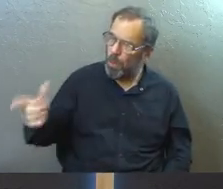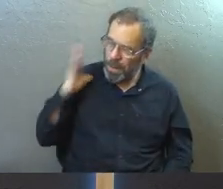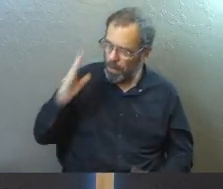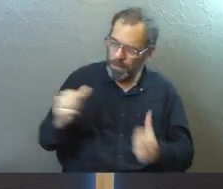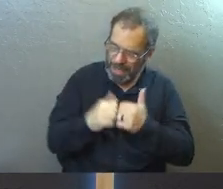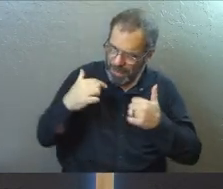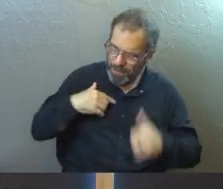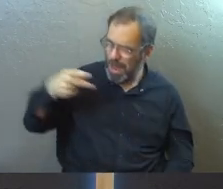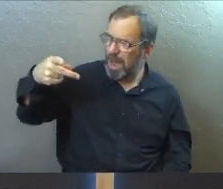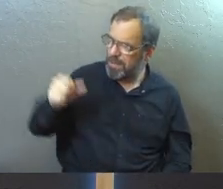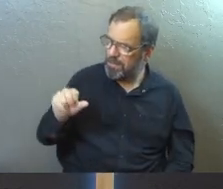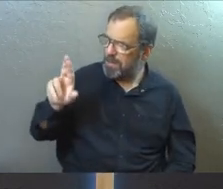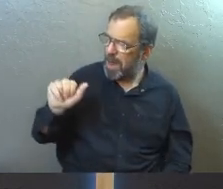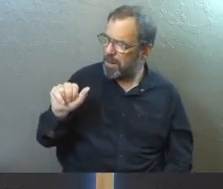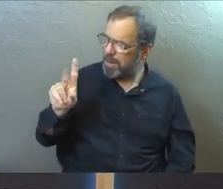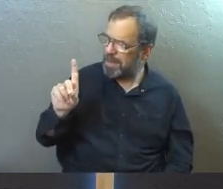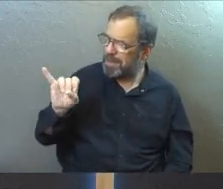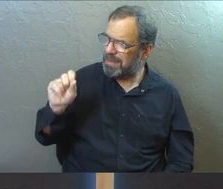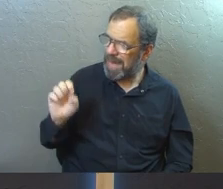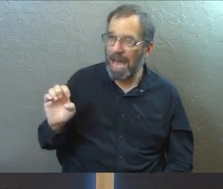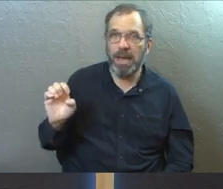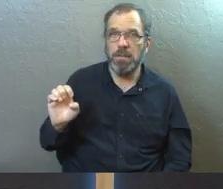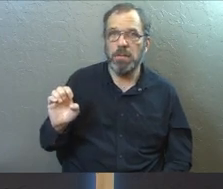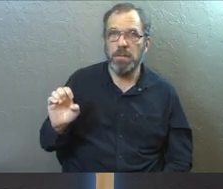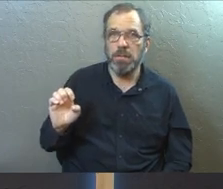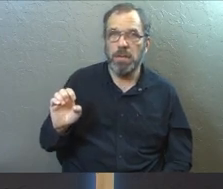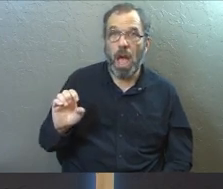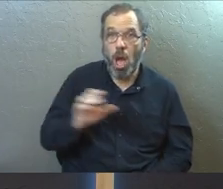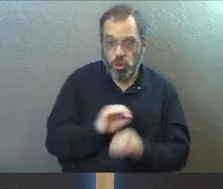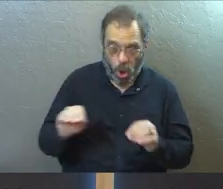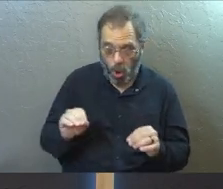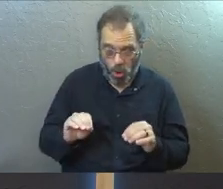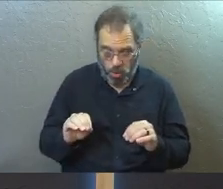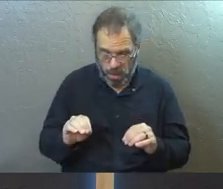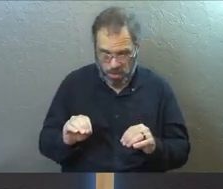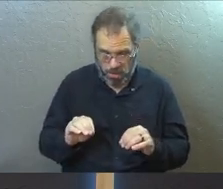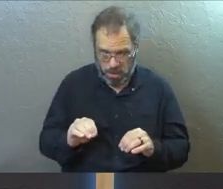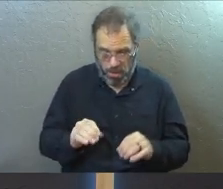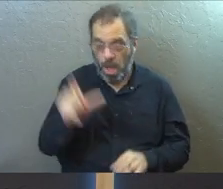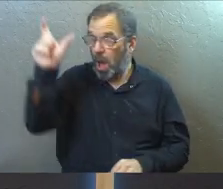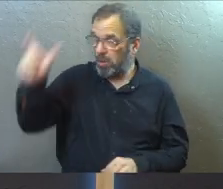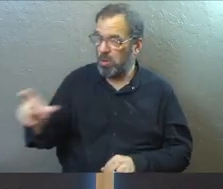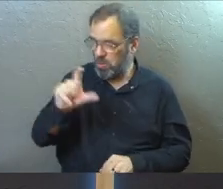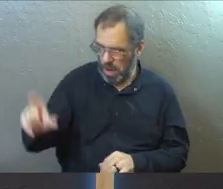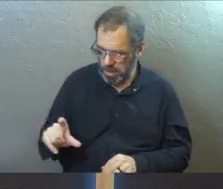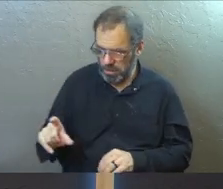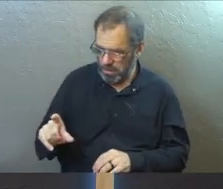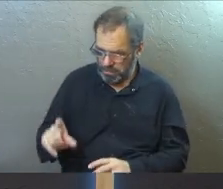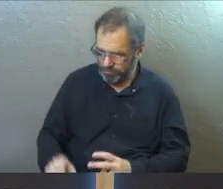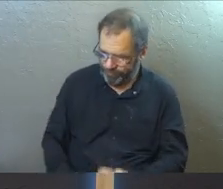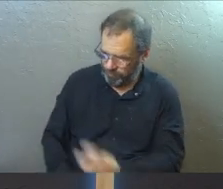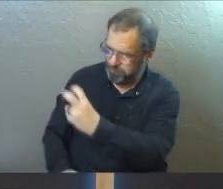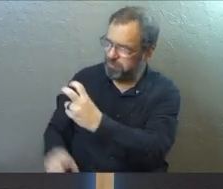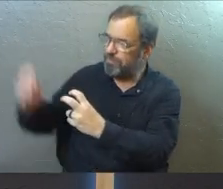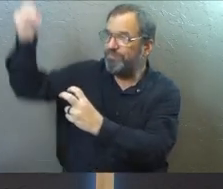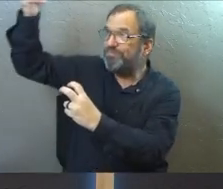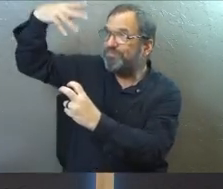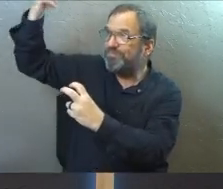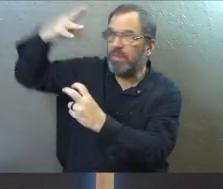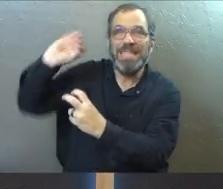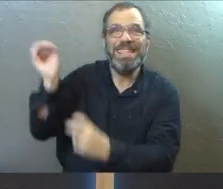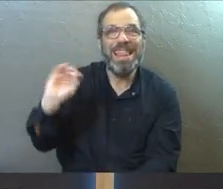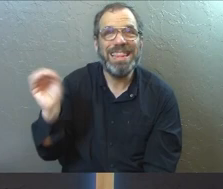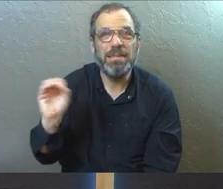you will be with me in paradise. And nobody climbed a ladder and sprinkled that thief with water. It didn't happen.